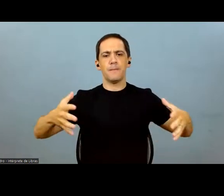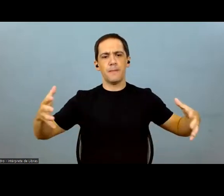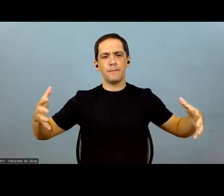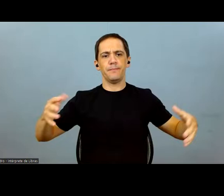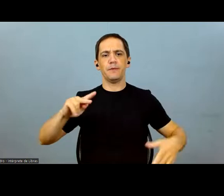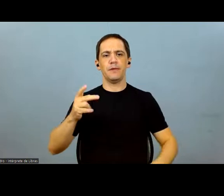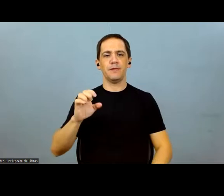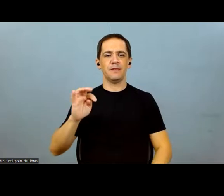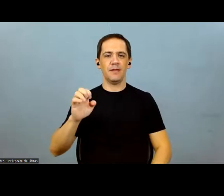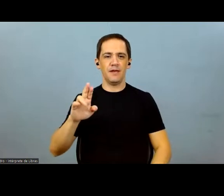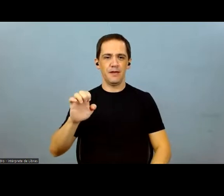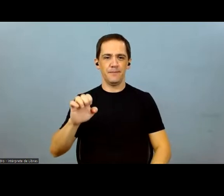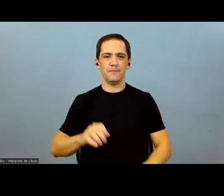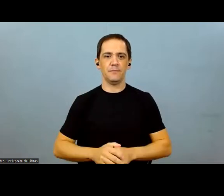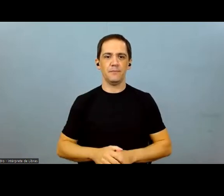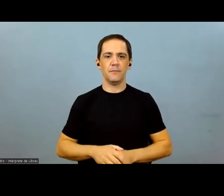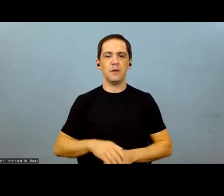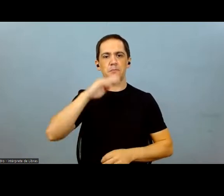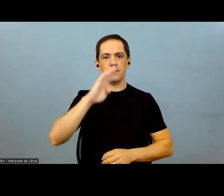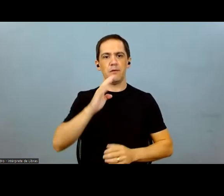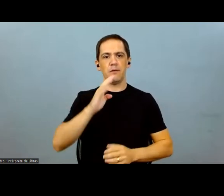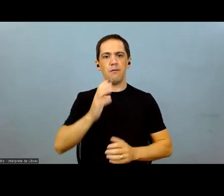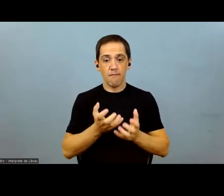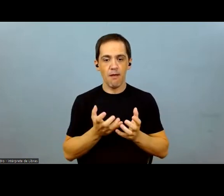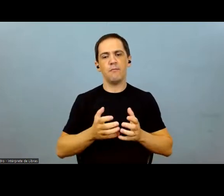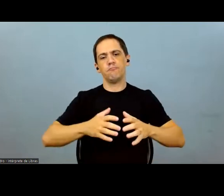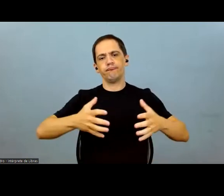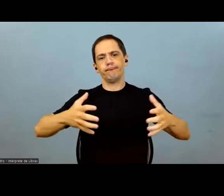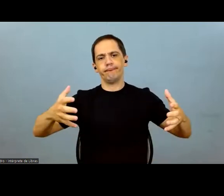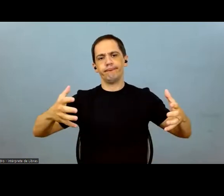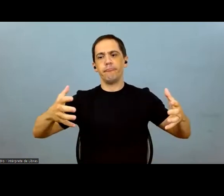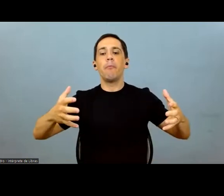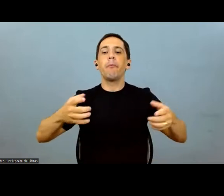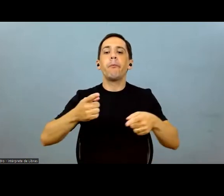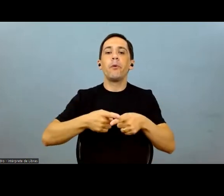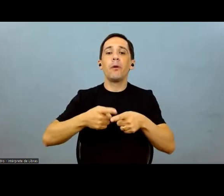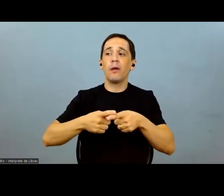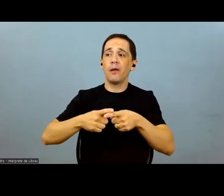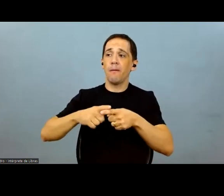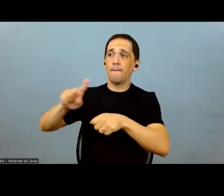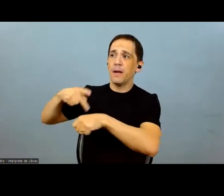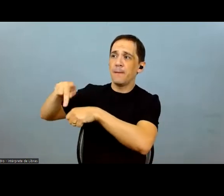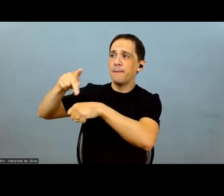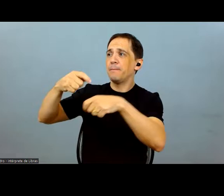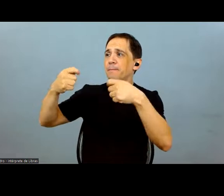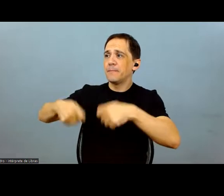1 million hectares more every year because Brazil has to meet the world's